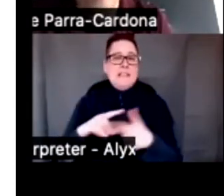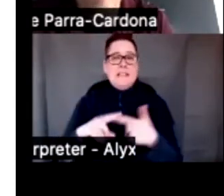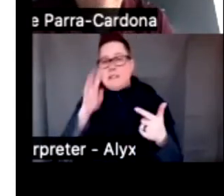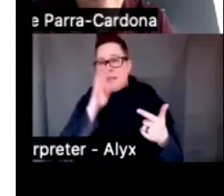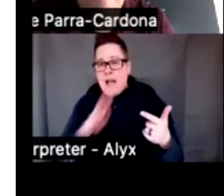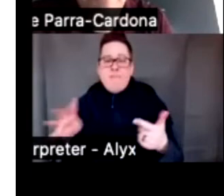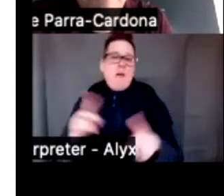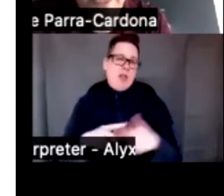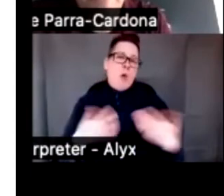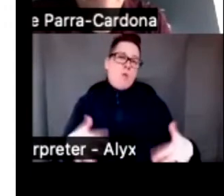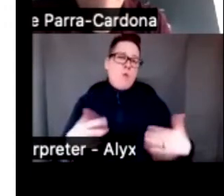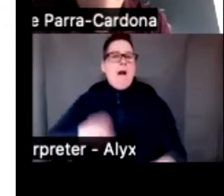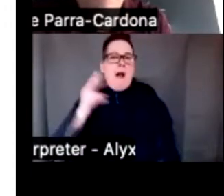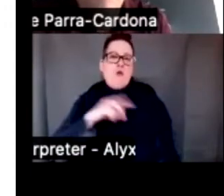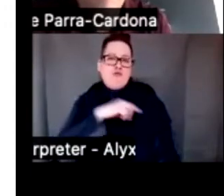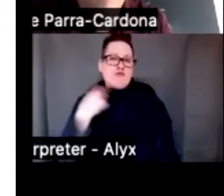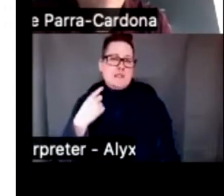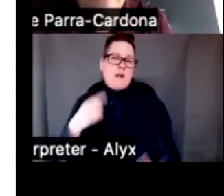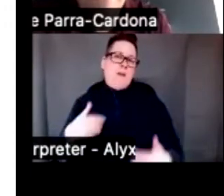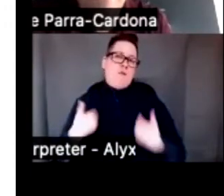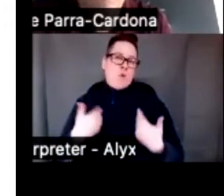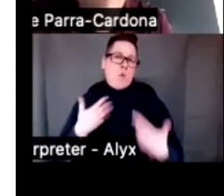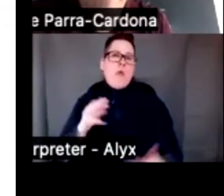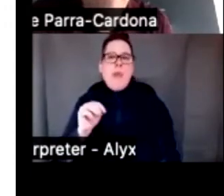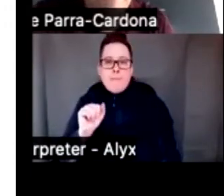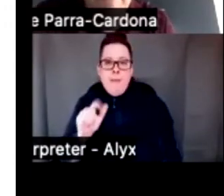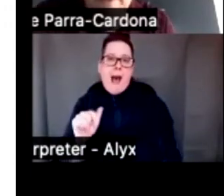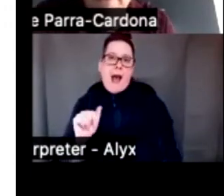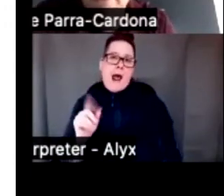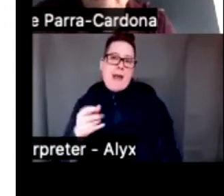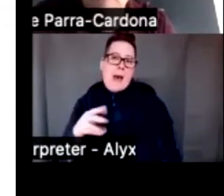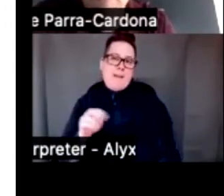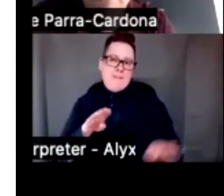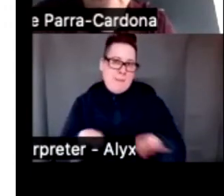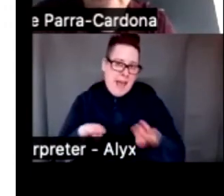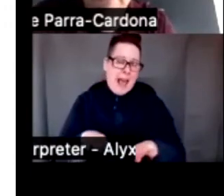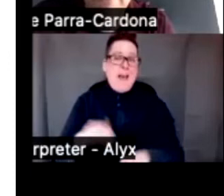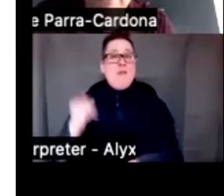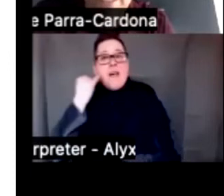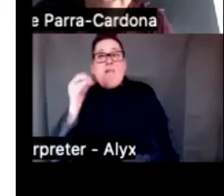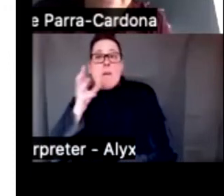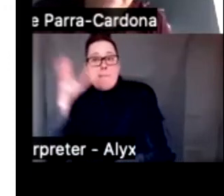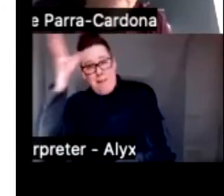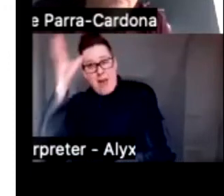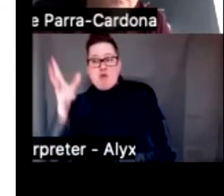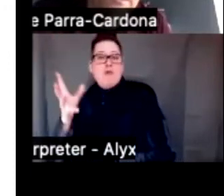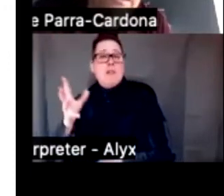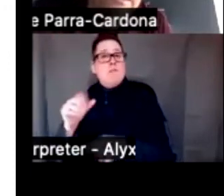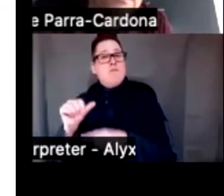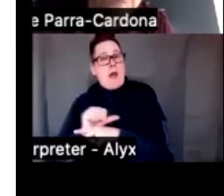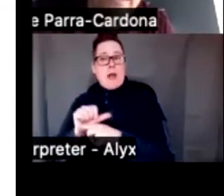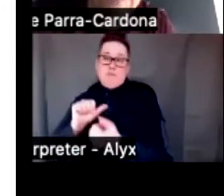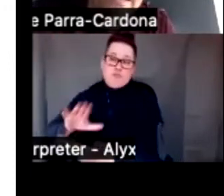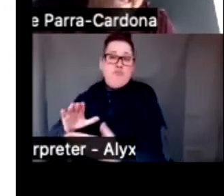maladaptive behaviors compared to the ones where parent practices were consistent. And at that point,